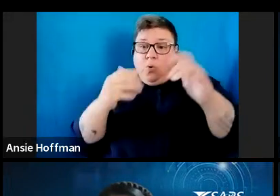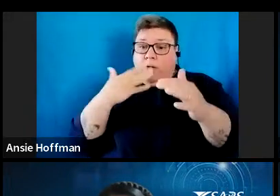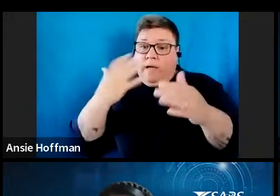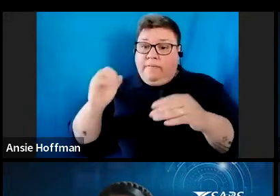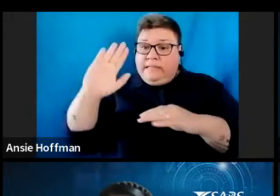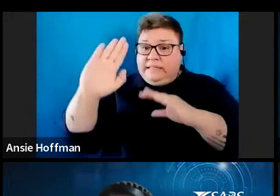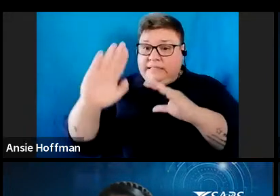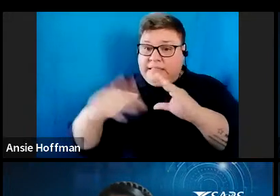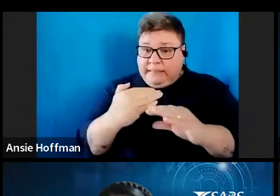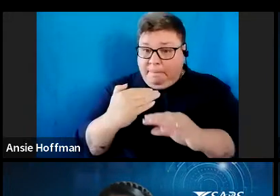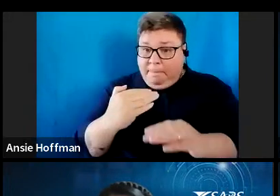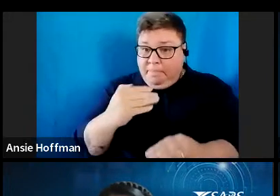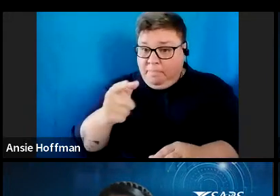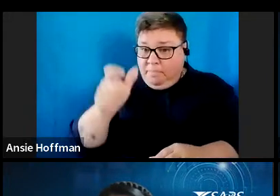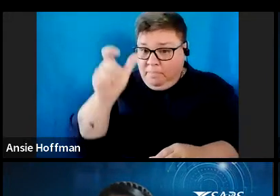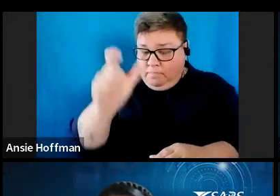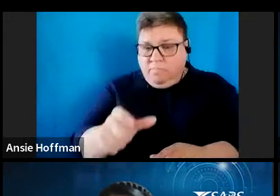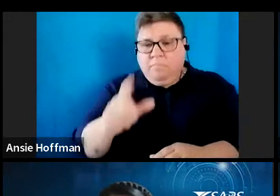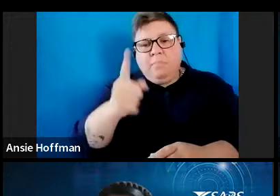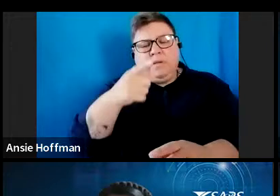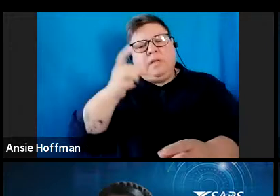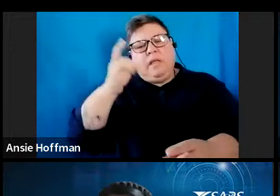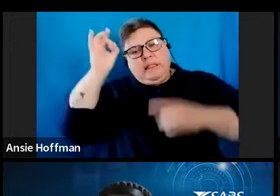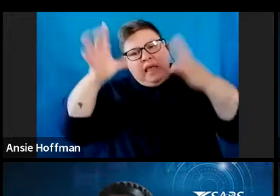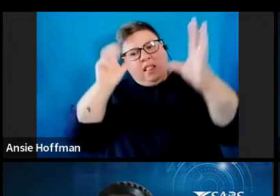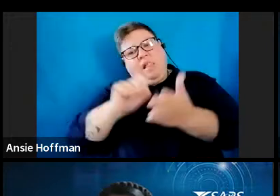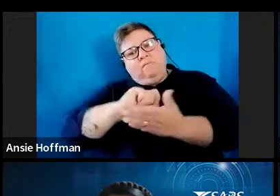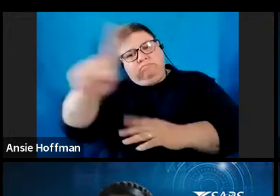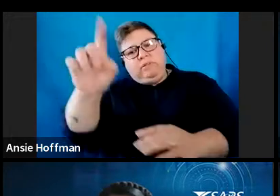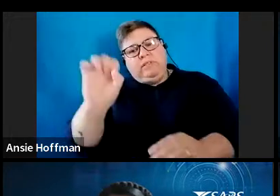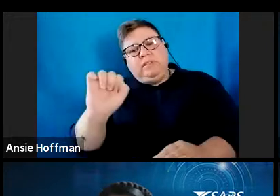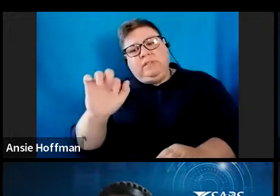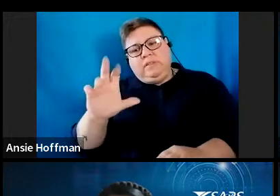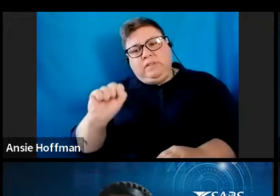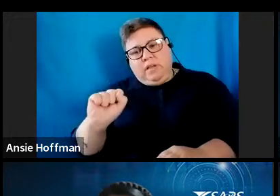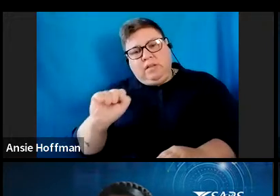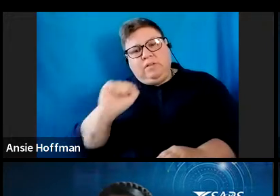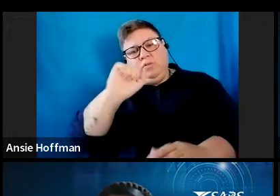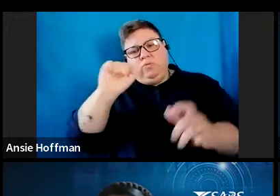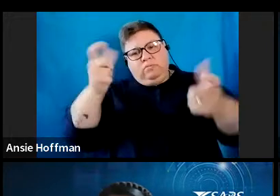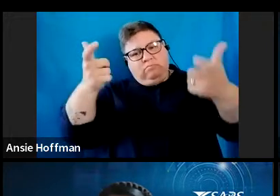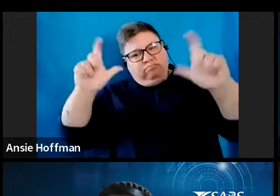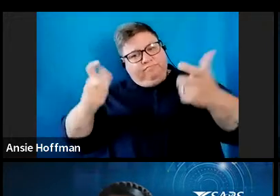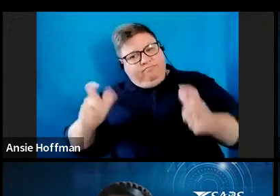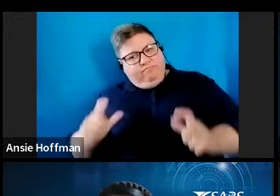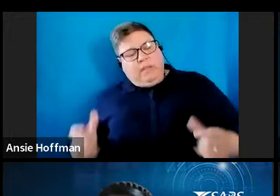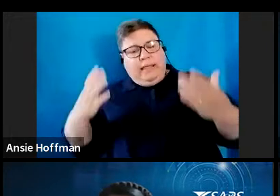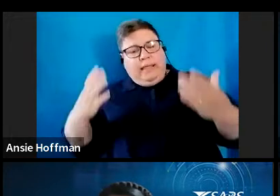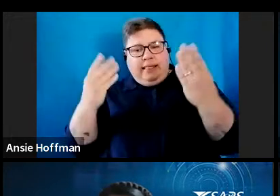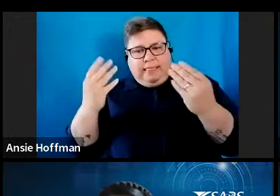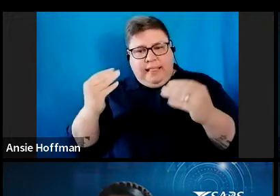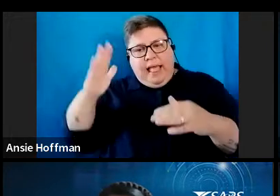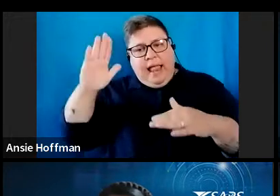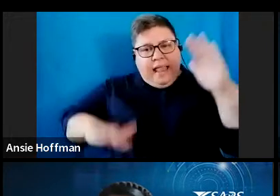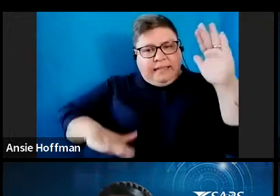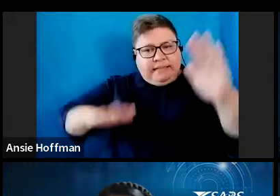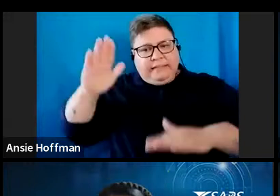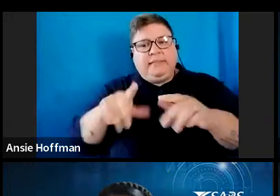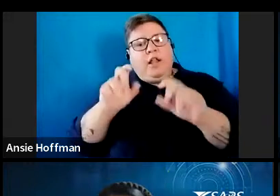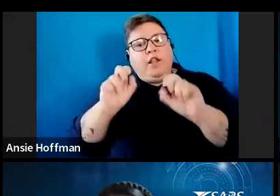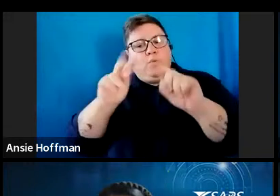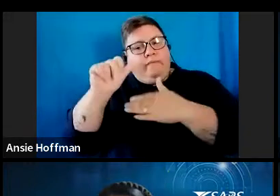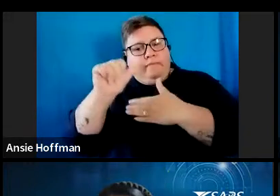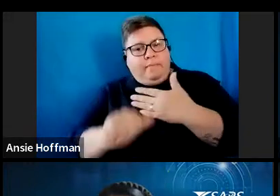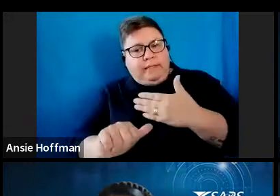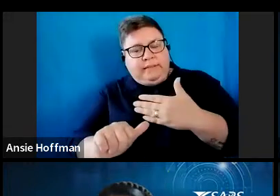Please provide SARS with the detailed information regarding the source period that's less than 12 months, and